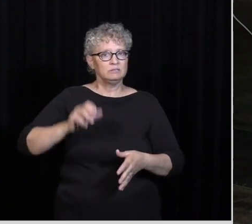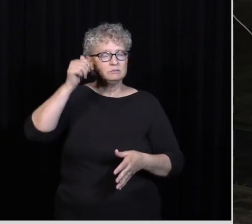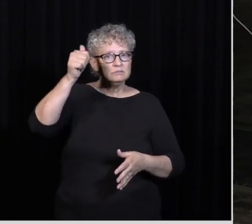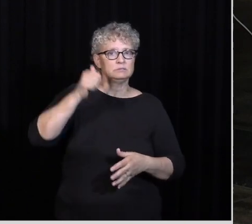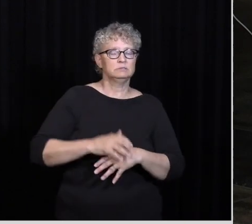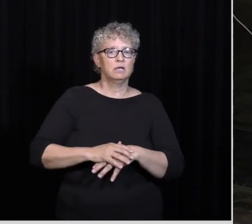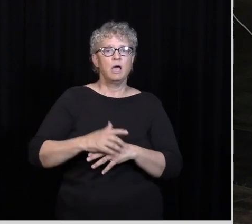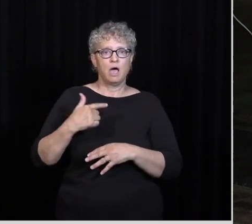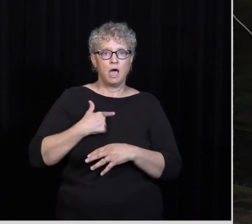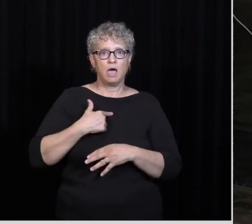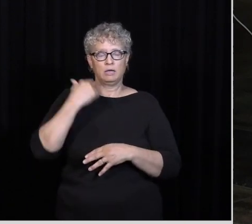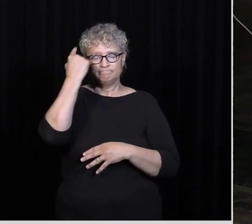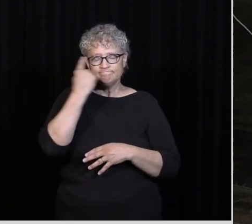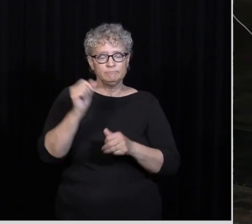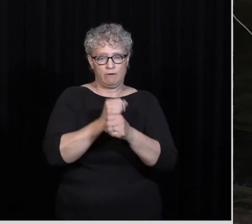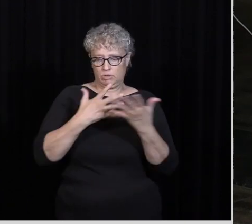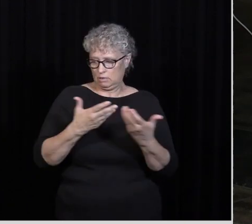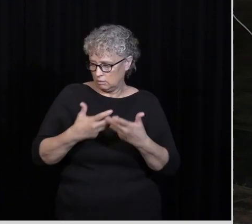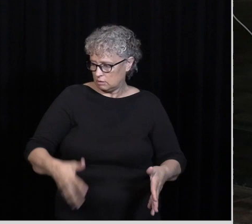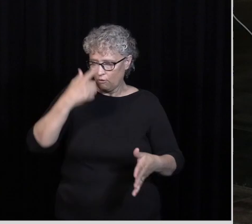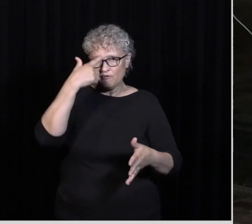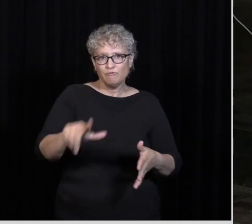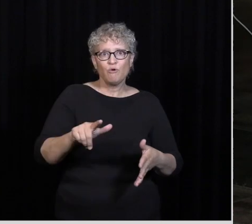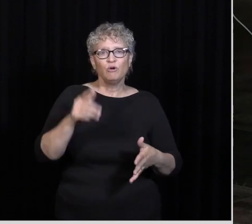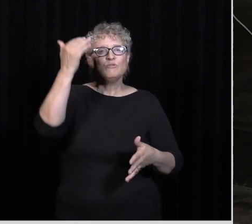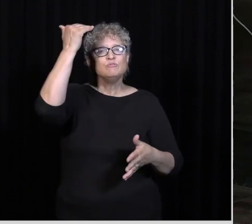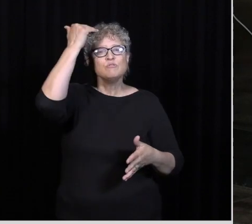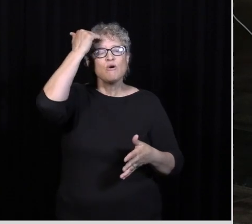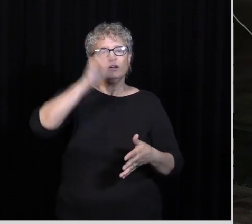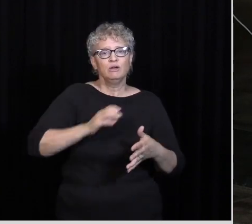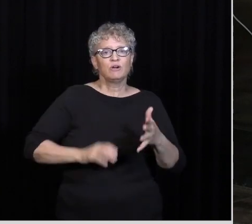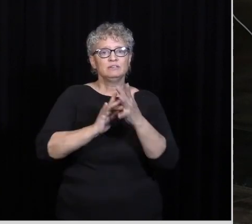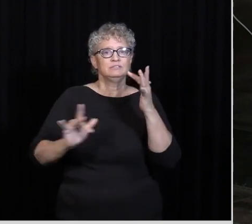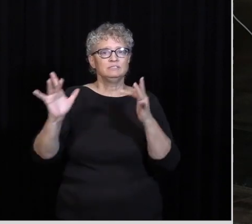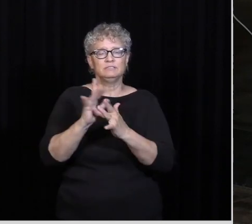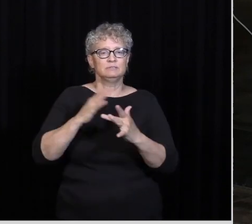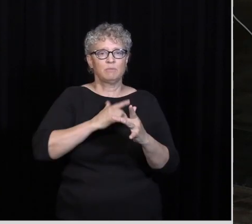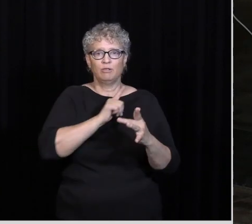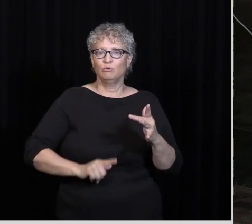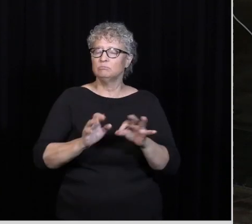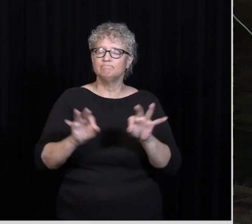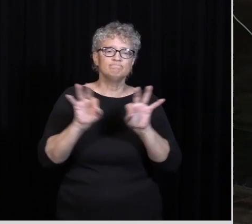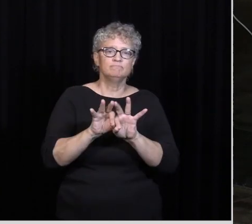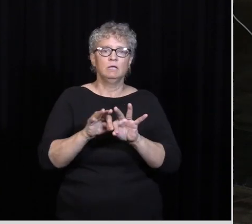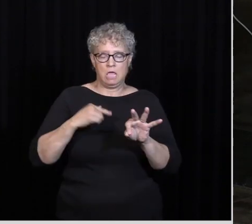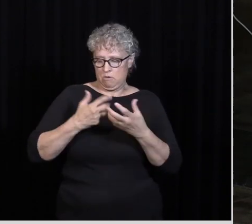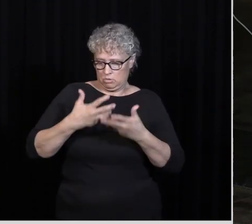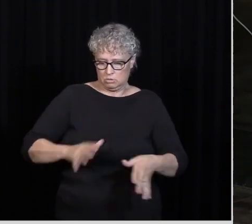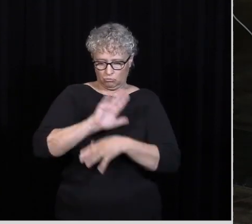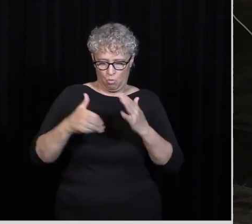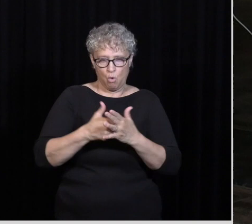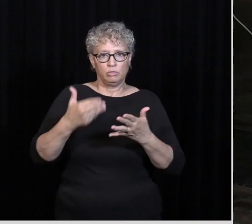everything A loss For the surpassing worth Of knowing Christ Jesus my Lord For whose sake I have lost all